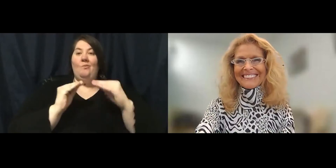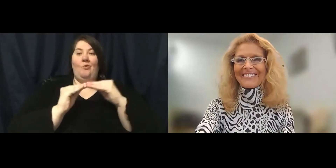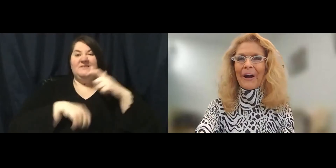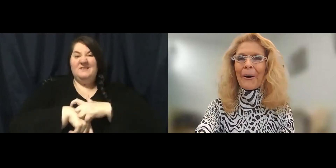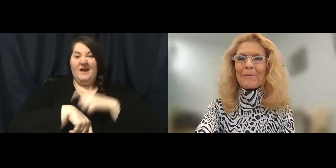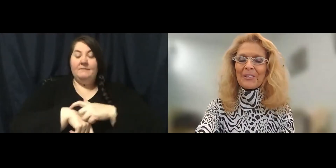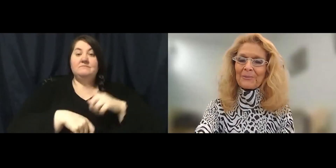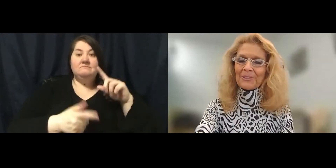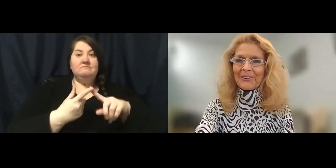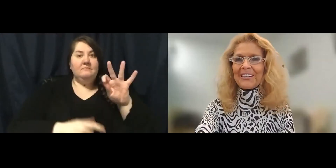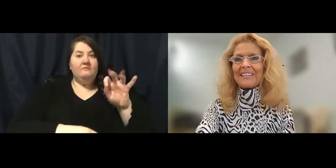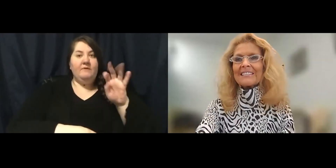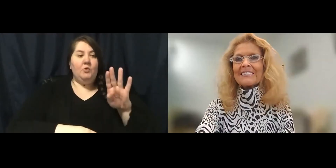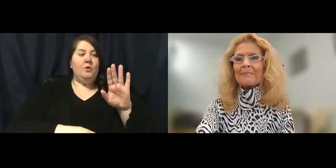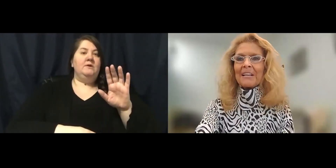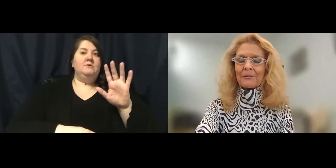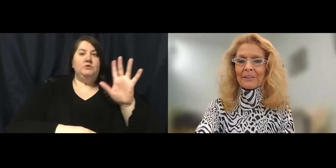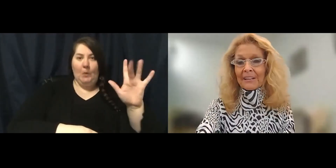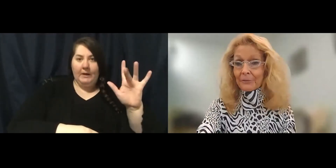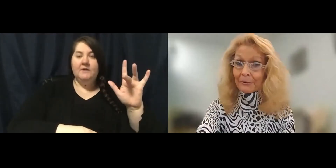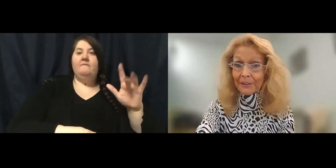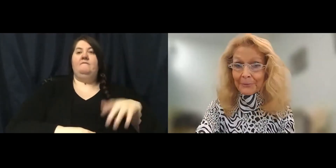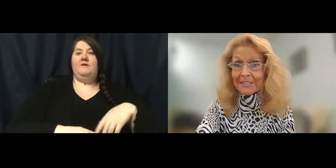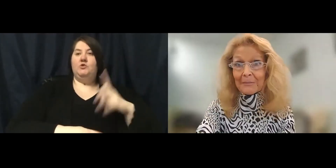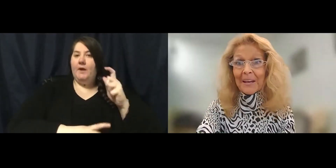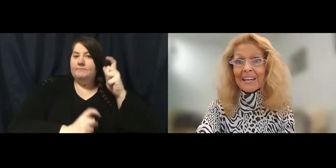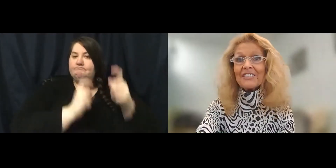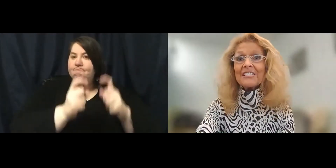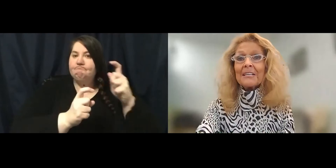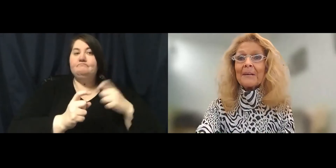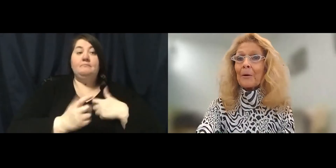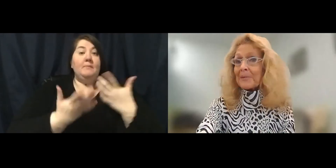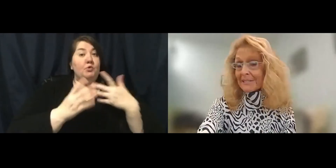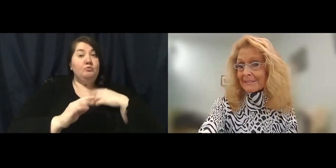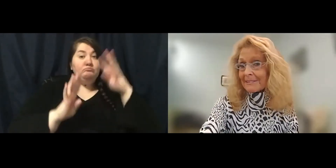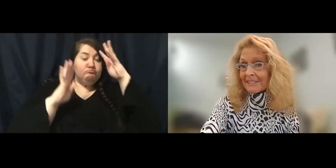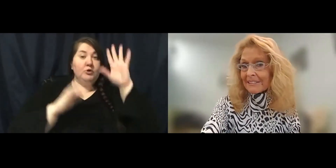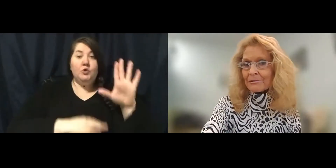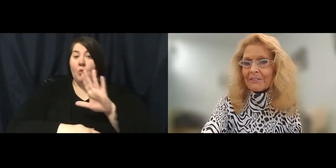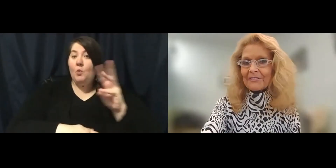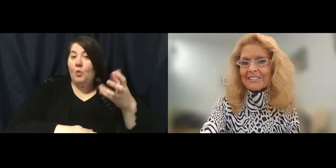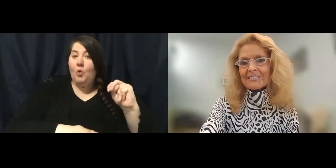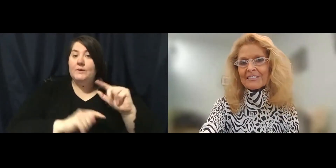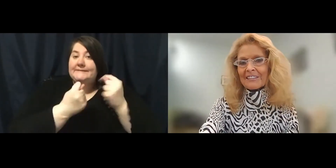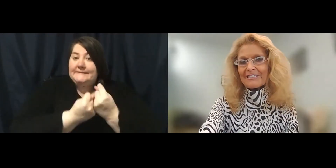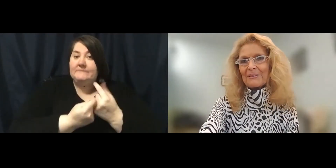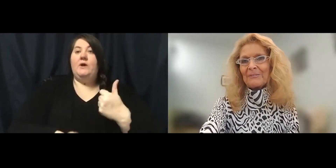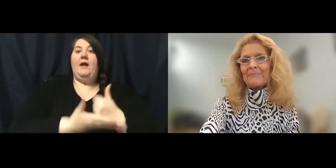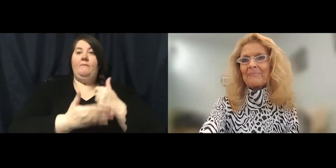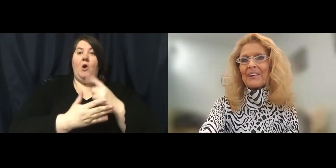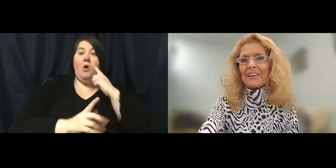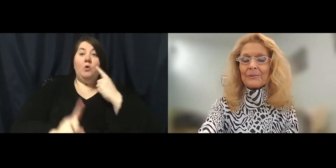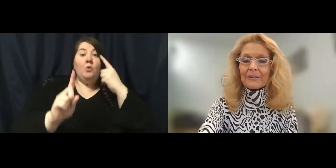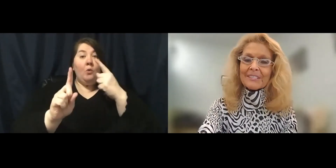We hope that you will join in the excitement and create your own fundraising page team and help us to get to our $50,000 goal.